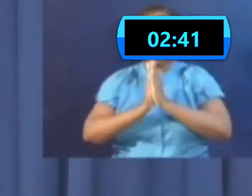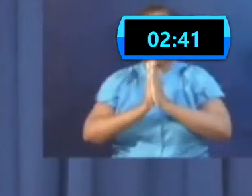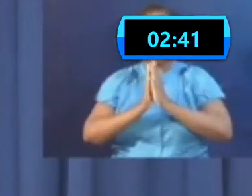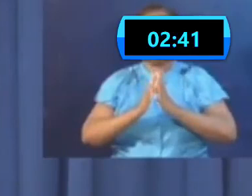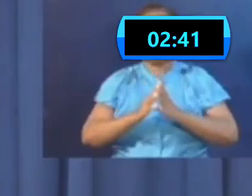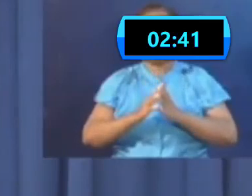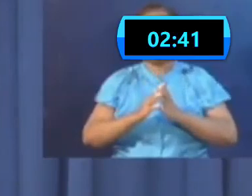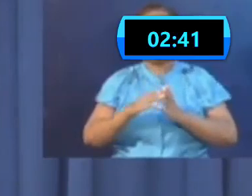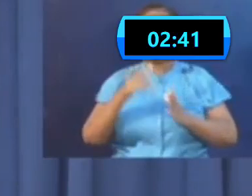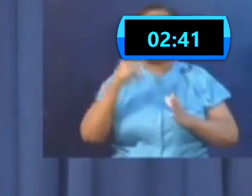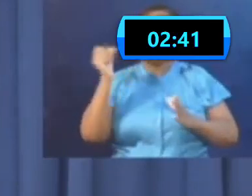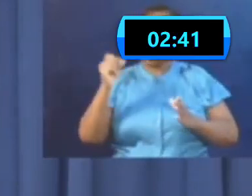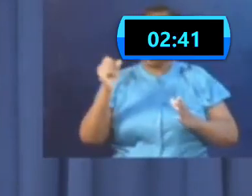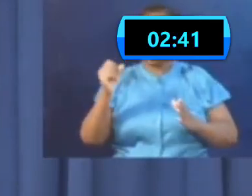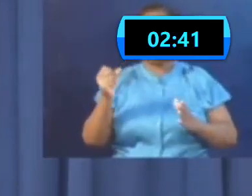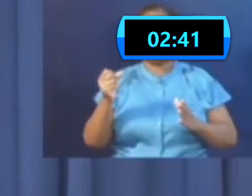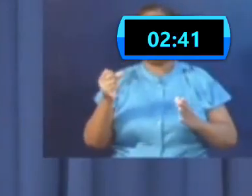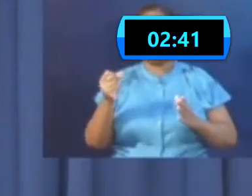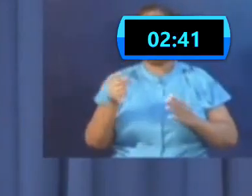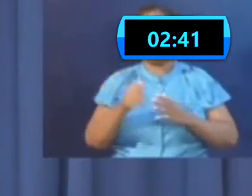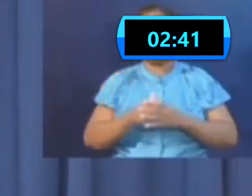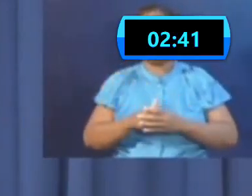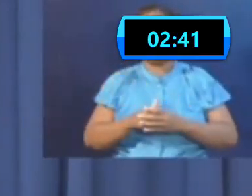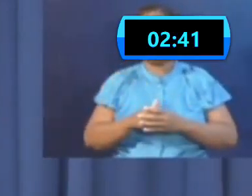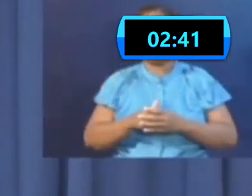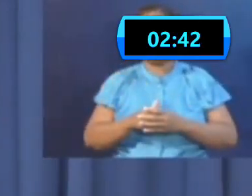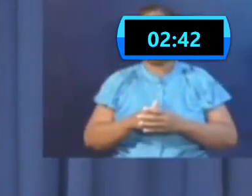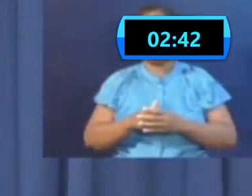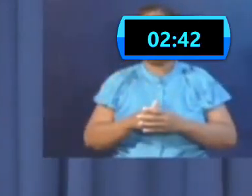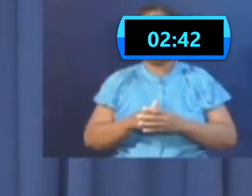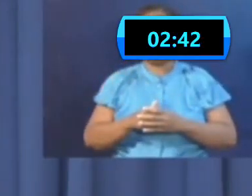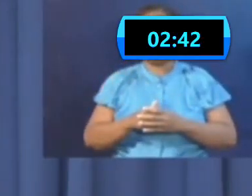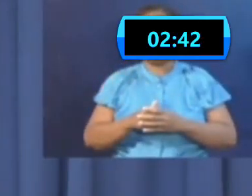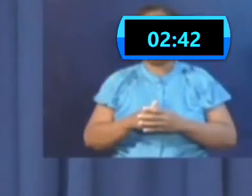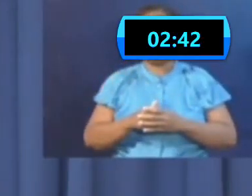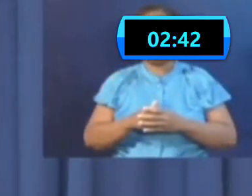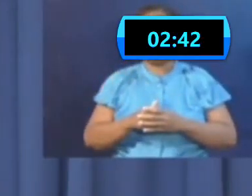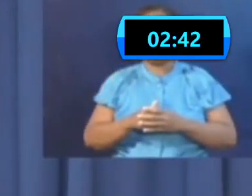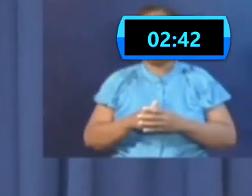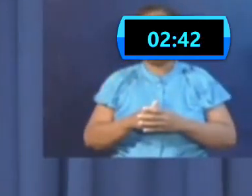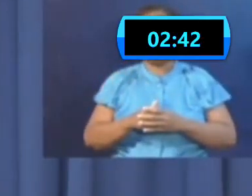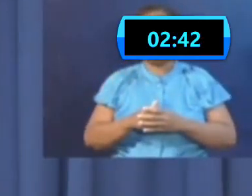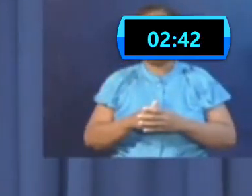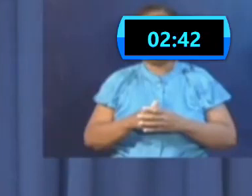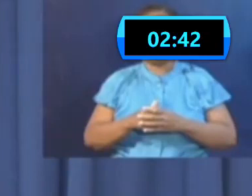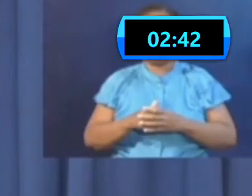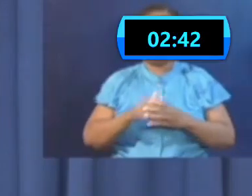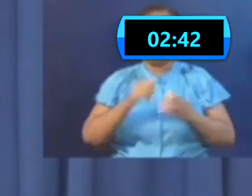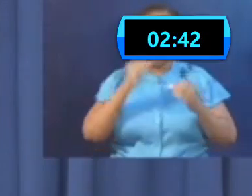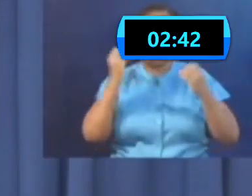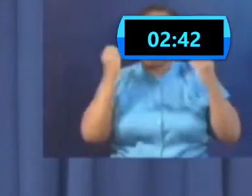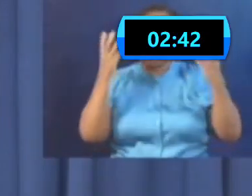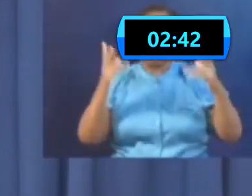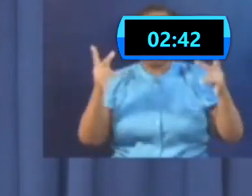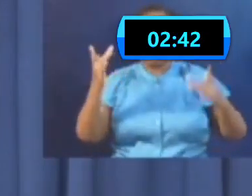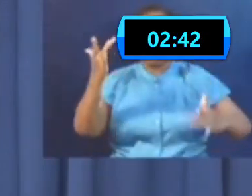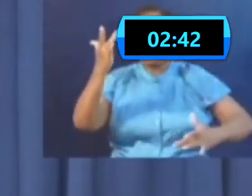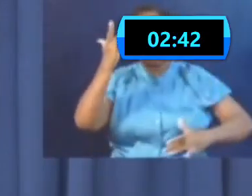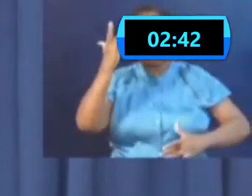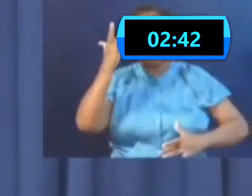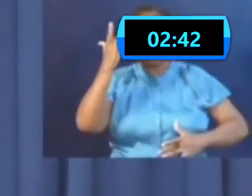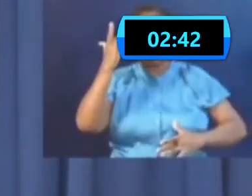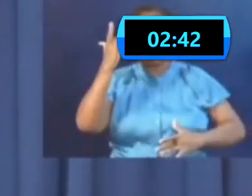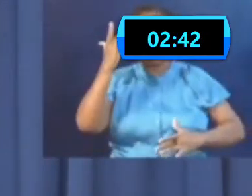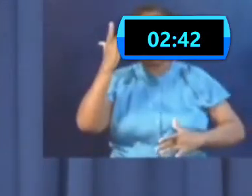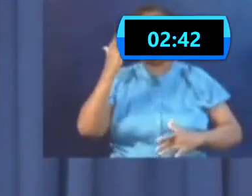with them, based on the fact that they have a unique geography, small population, and a fewer number of cases at